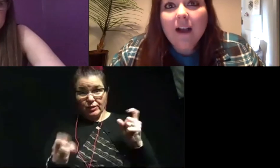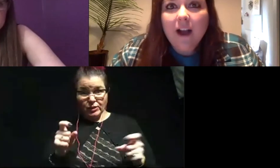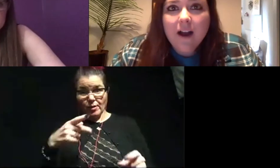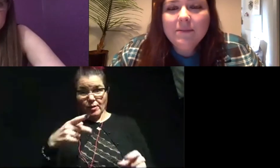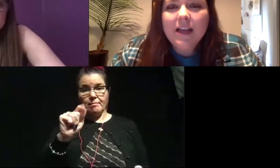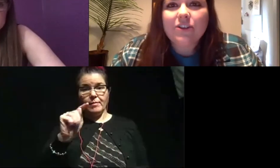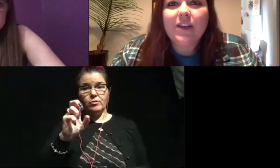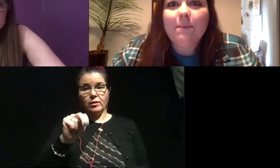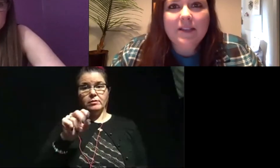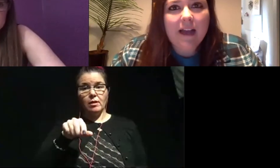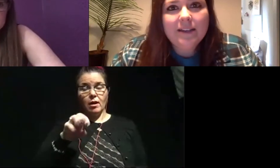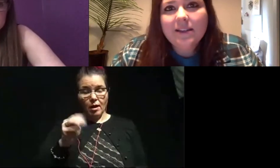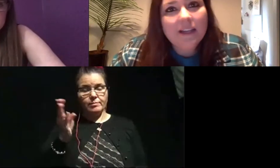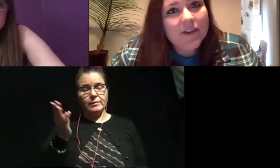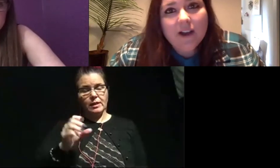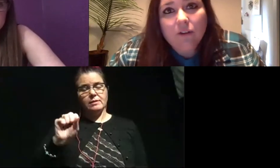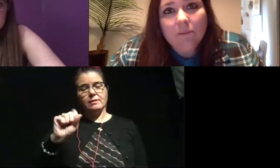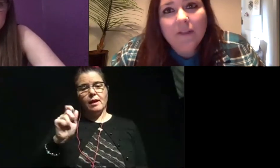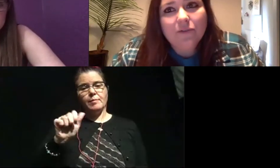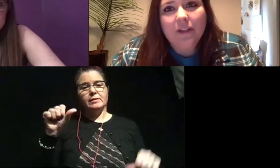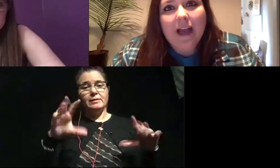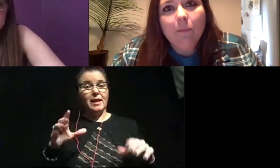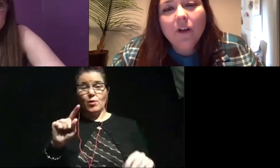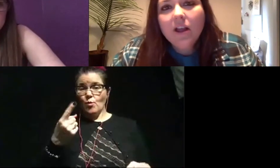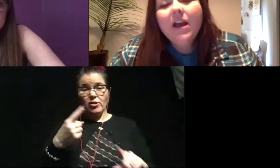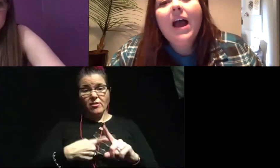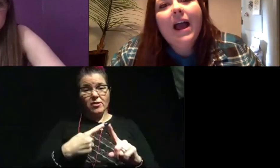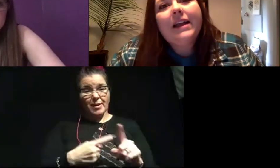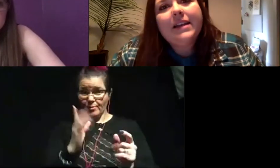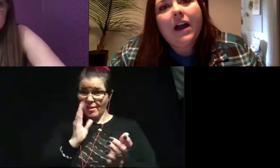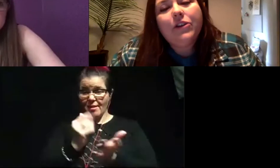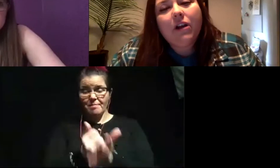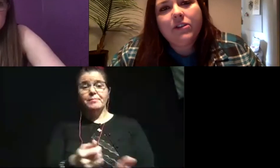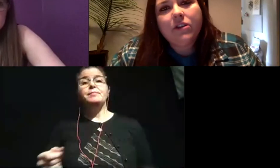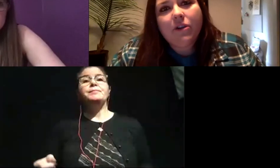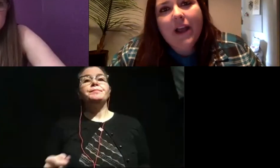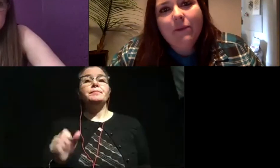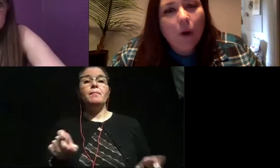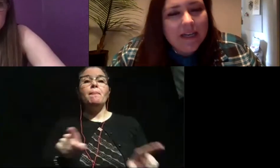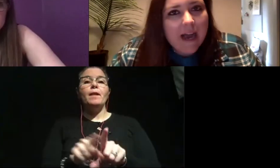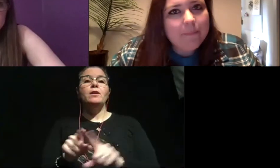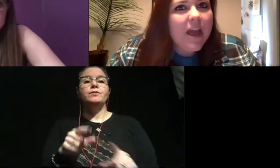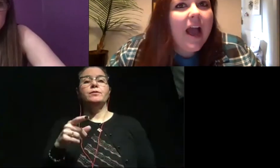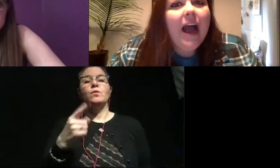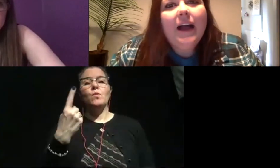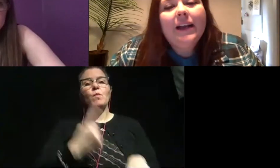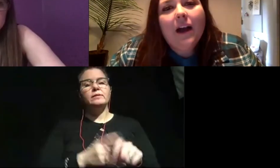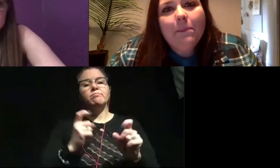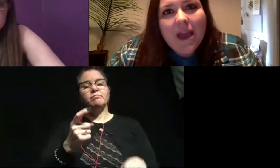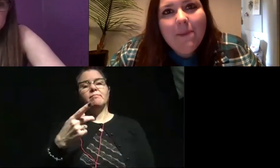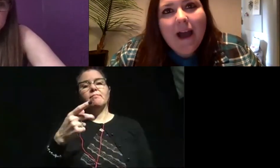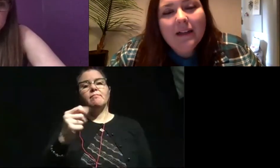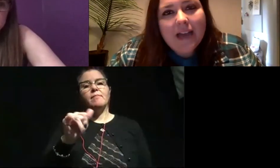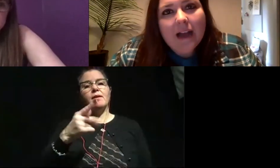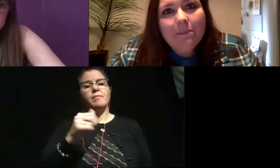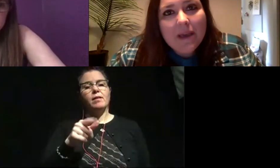.com slash Skype a scientist. Even a dollar a month is really helpful. And, uh, you can also donate one time at, uh,